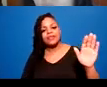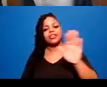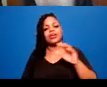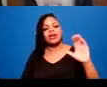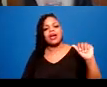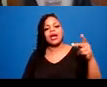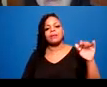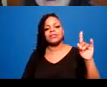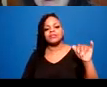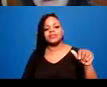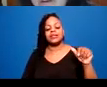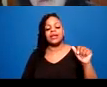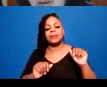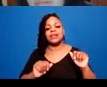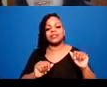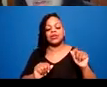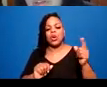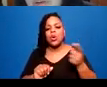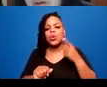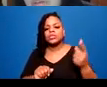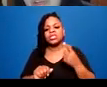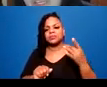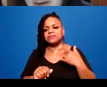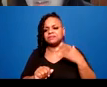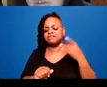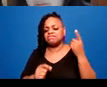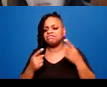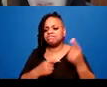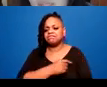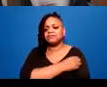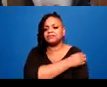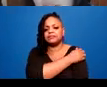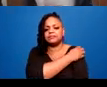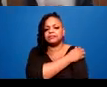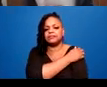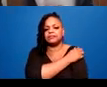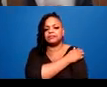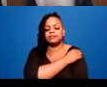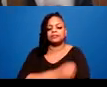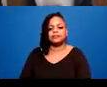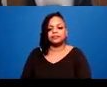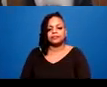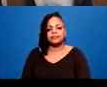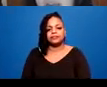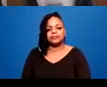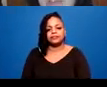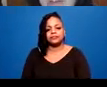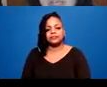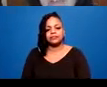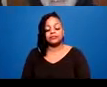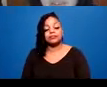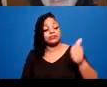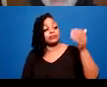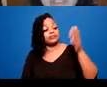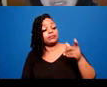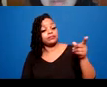And then Kat wrote, right, because so often vicarious trauma is in our intimate lives where those boundaries are harder to create,